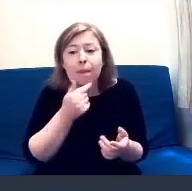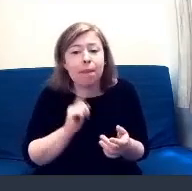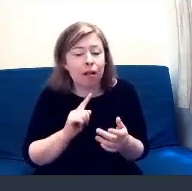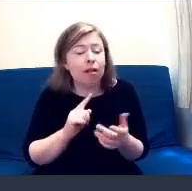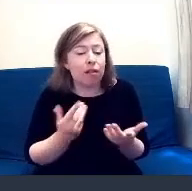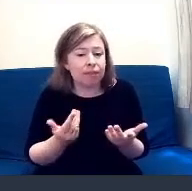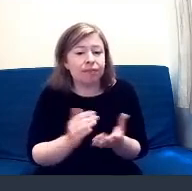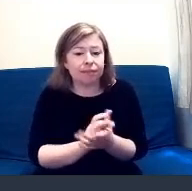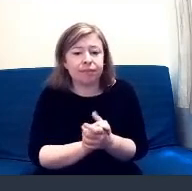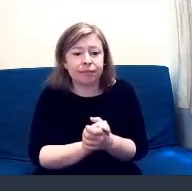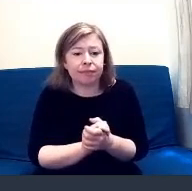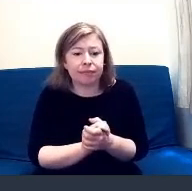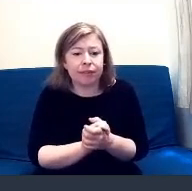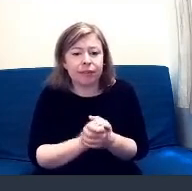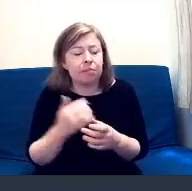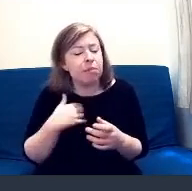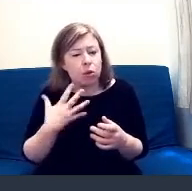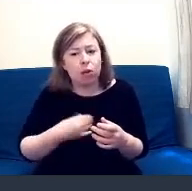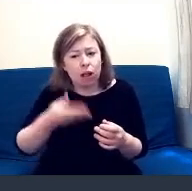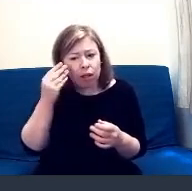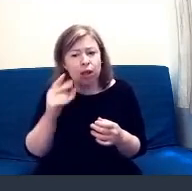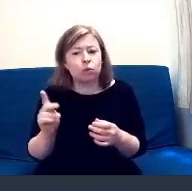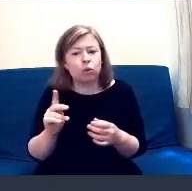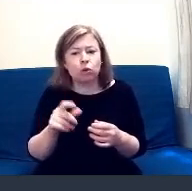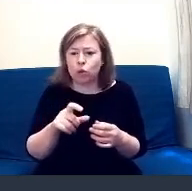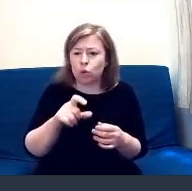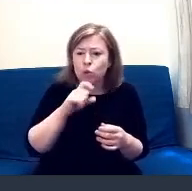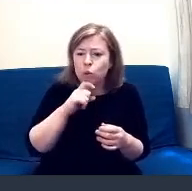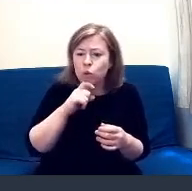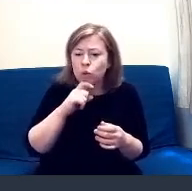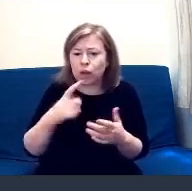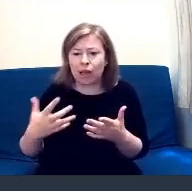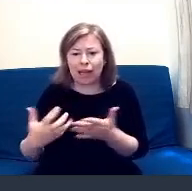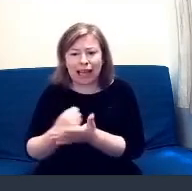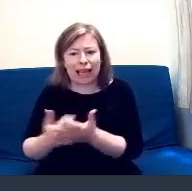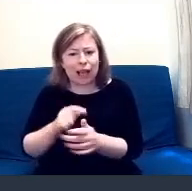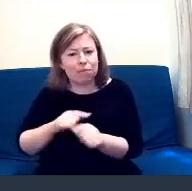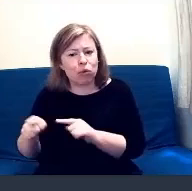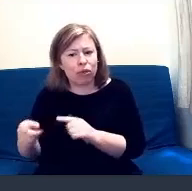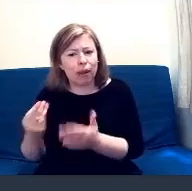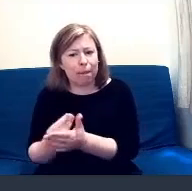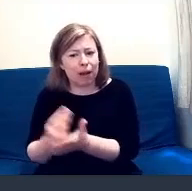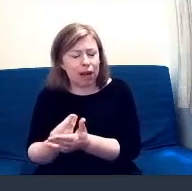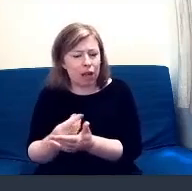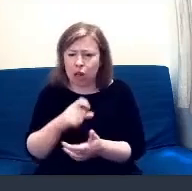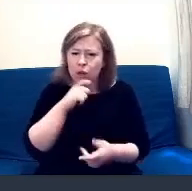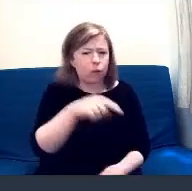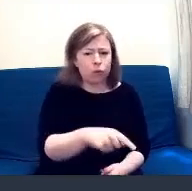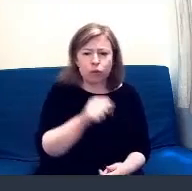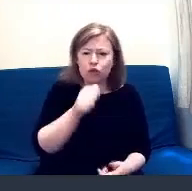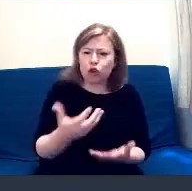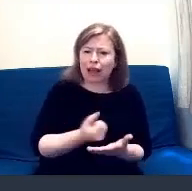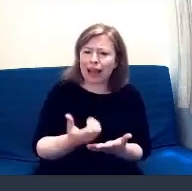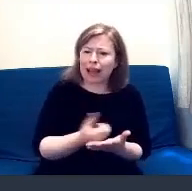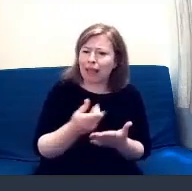what I'm hoping to find out is who benefits most from that help, and also who might be disadvantaged by it, just so that we